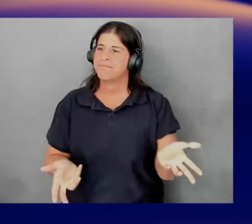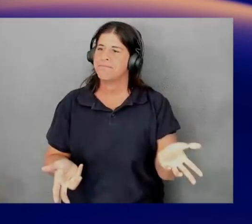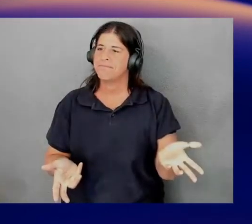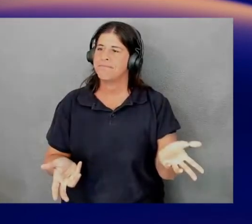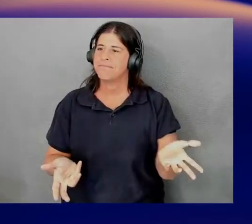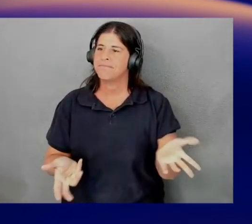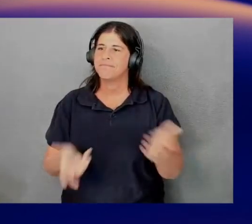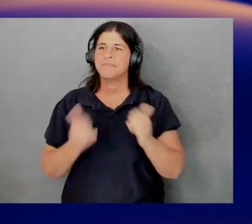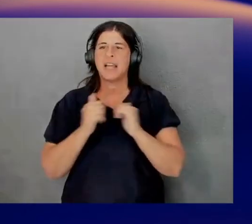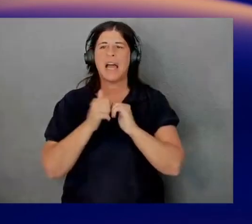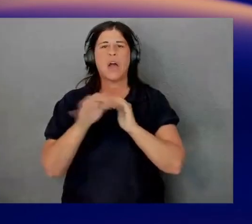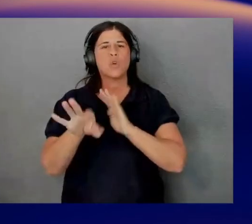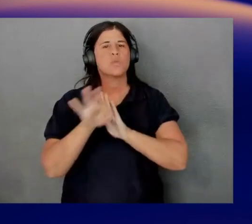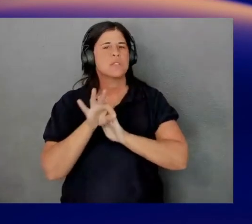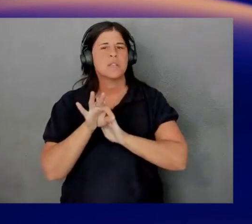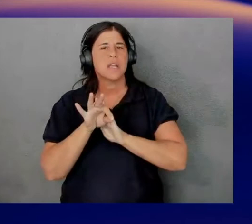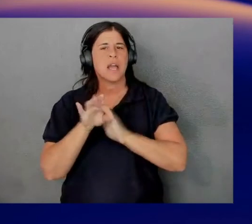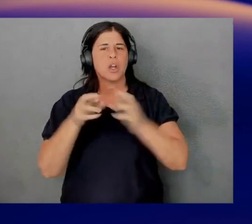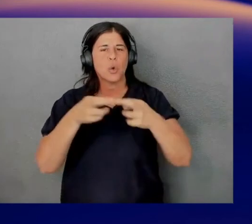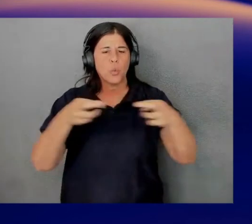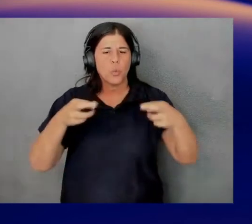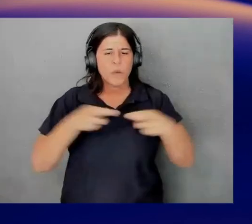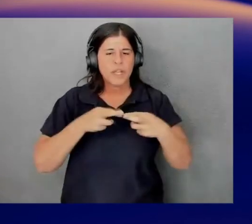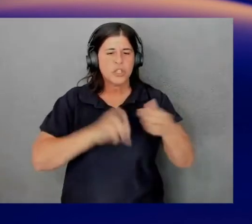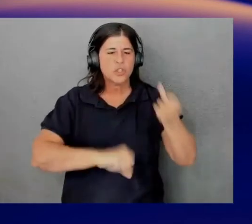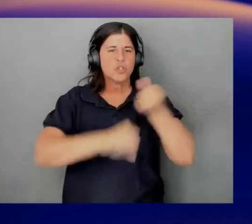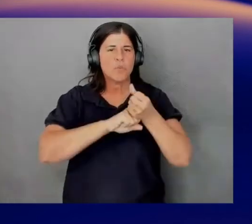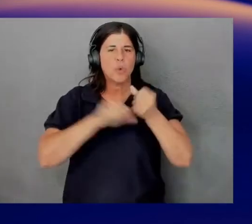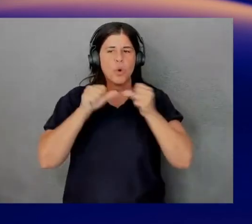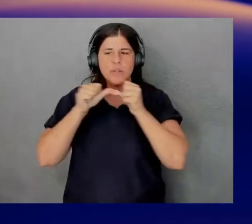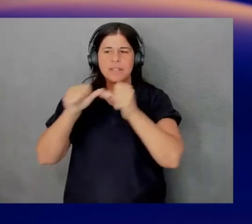select, for example, how you select your regions to support your sustainability goals.